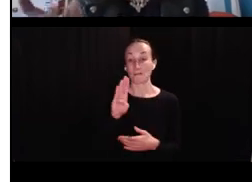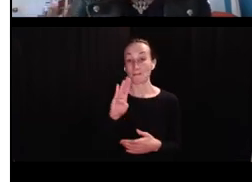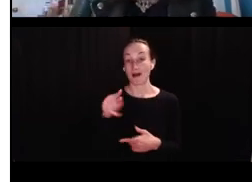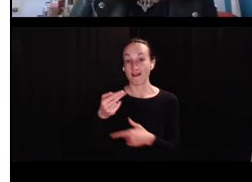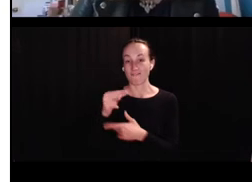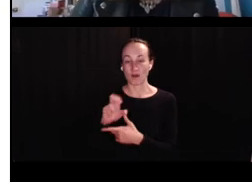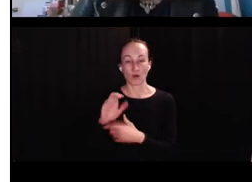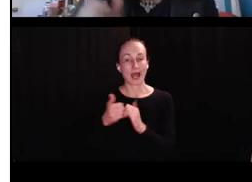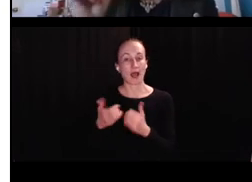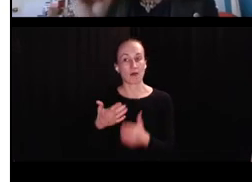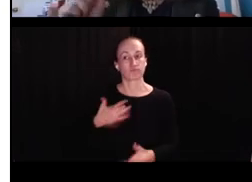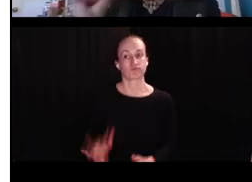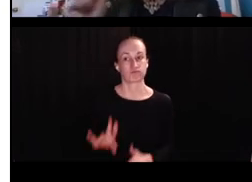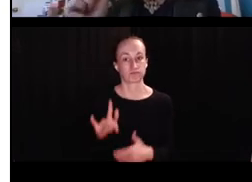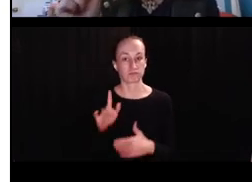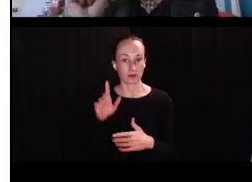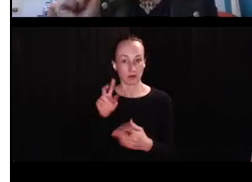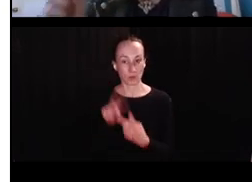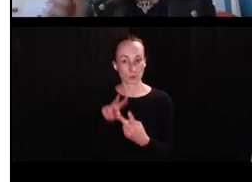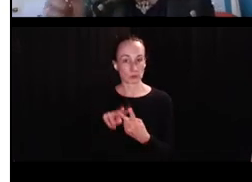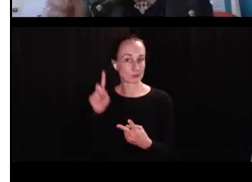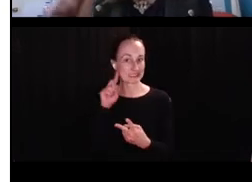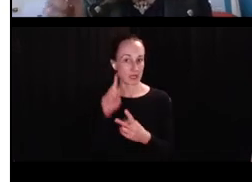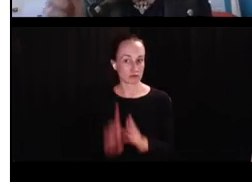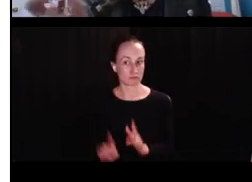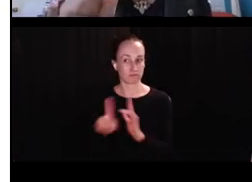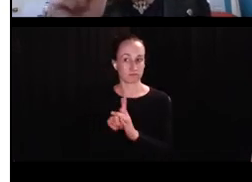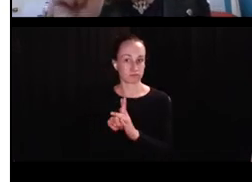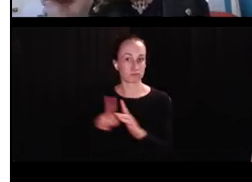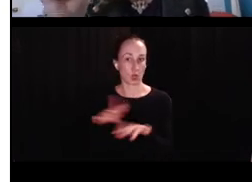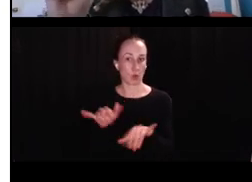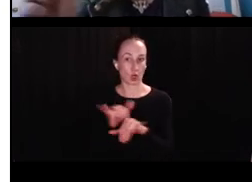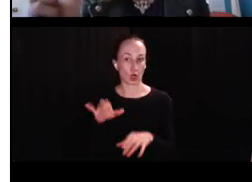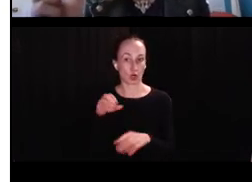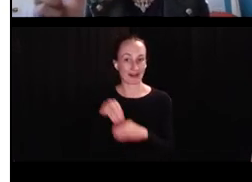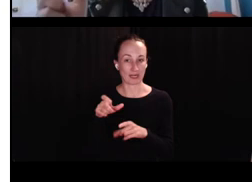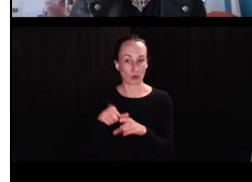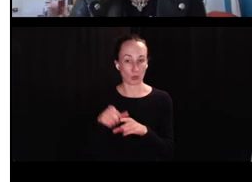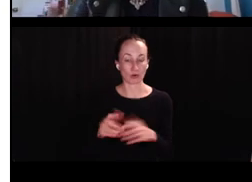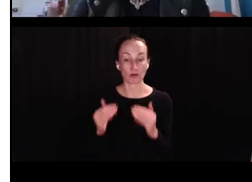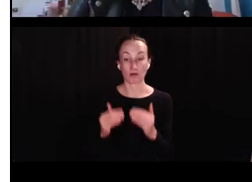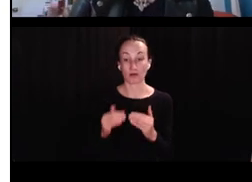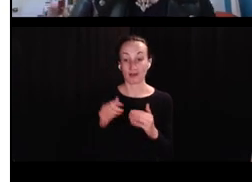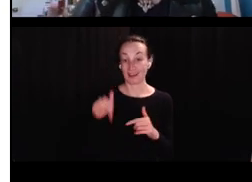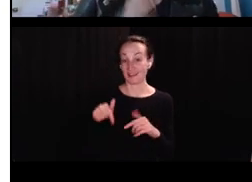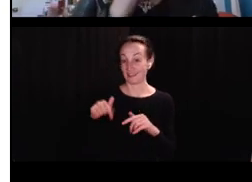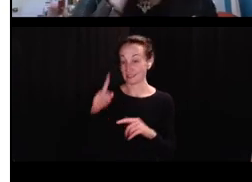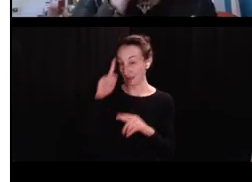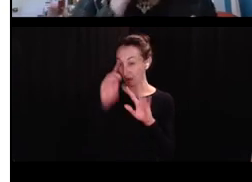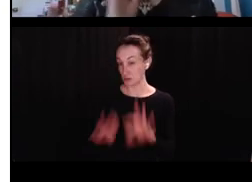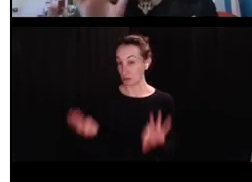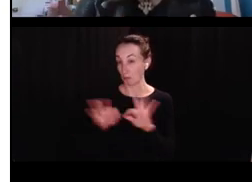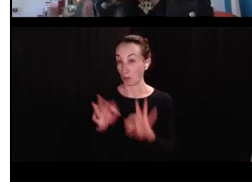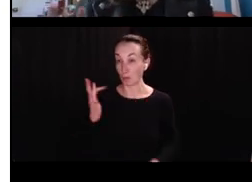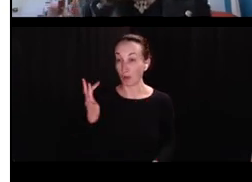in the end. And by phone is how likely are these two sounds to co-occur in this part of a word? Okay. And